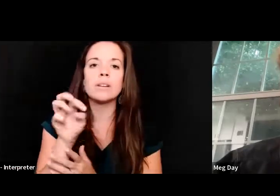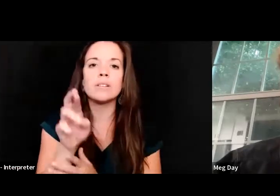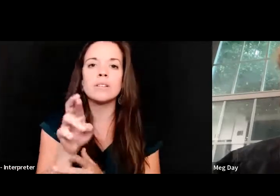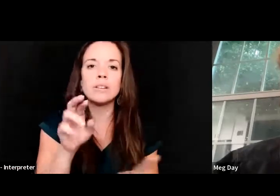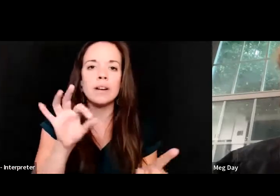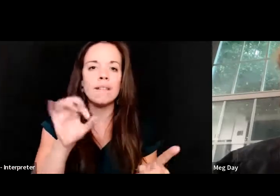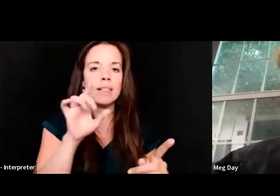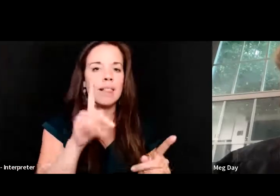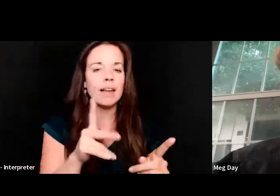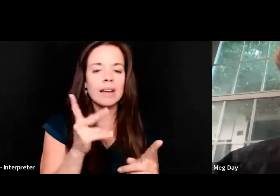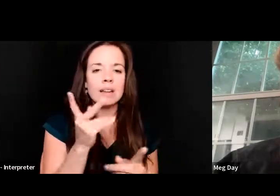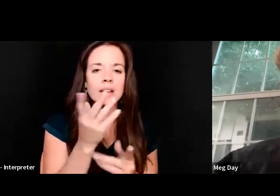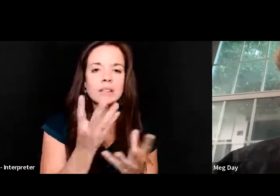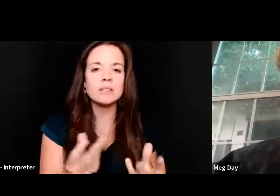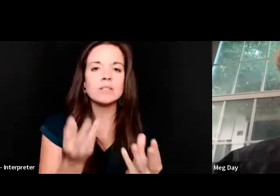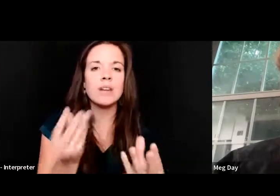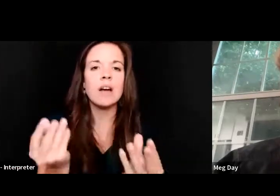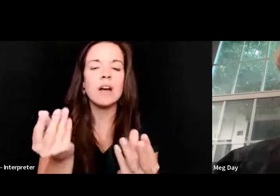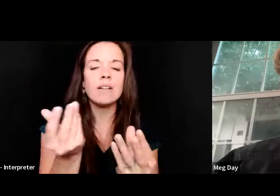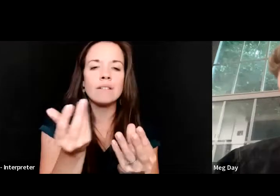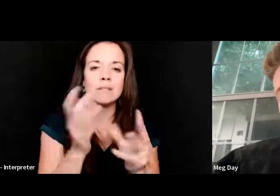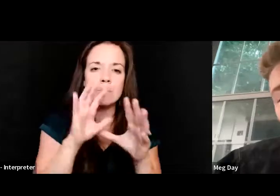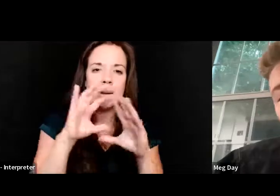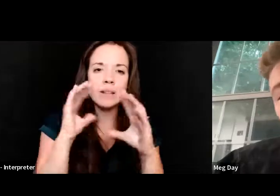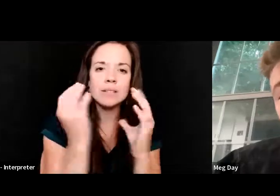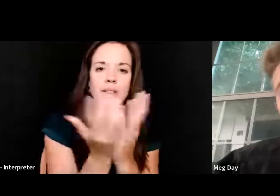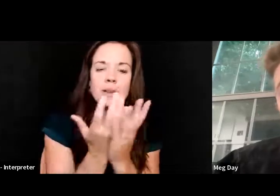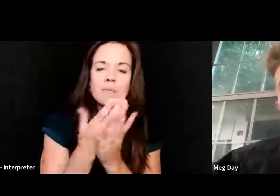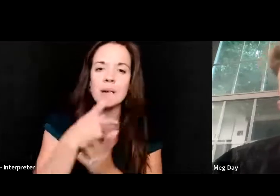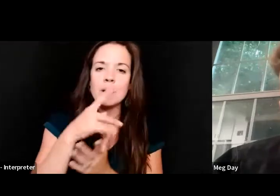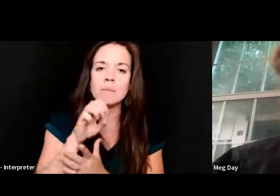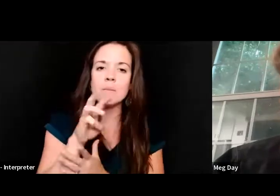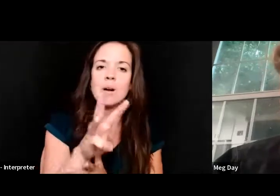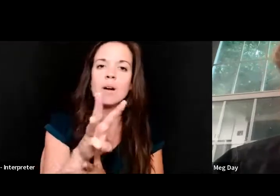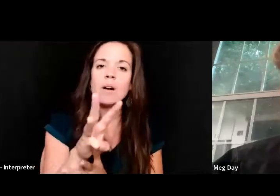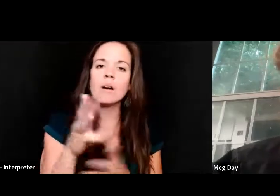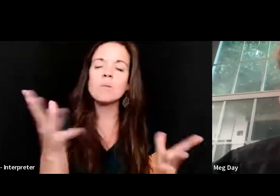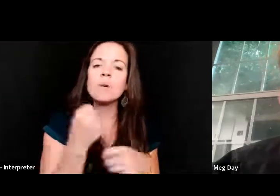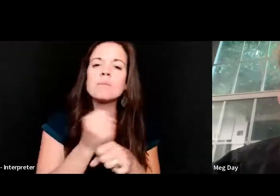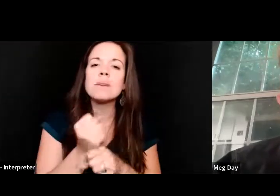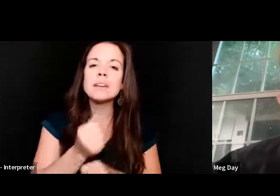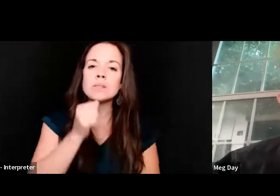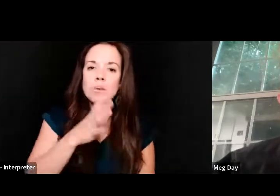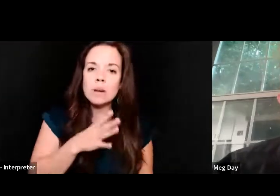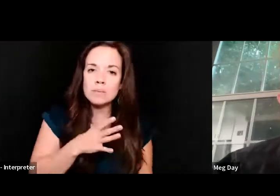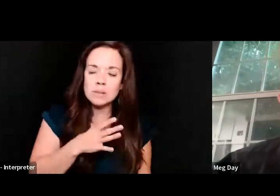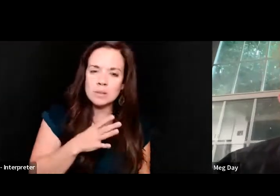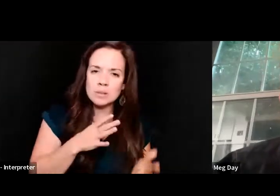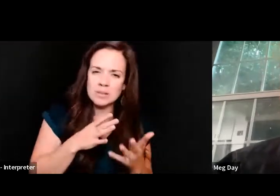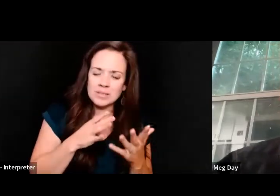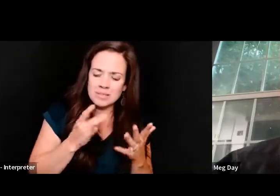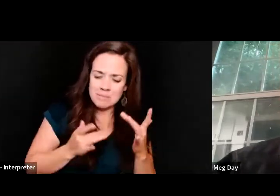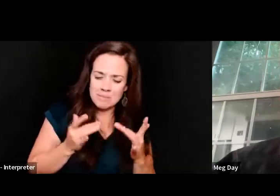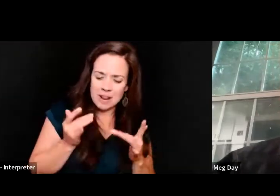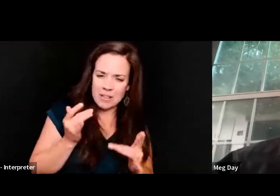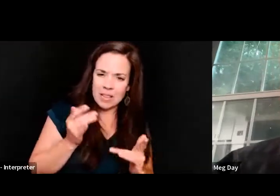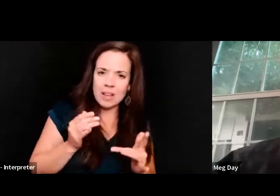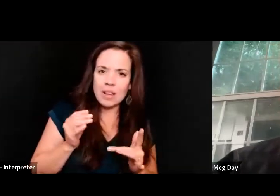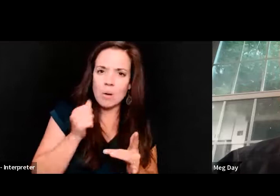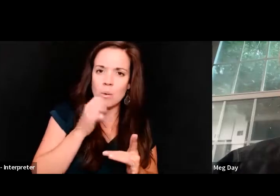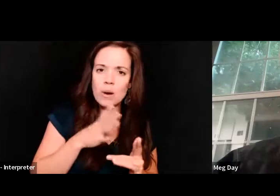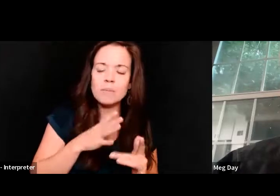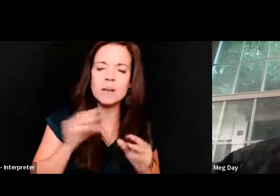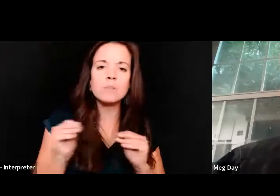soft muzzle in my palm. What makes a woman who is barely a woman move like this?